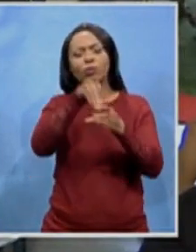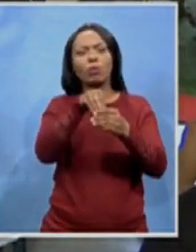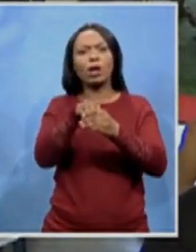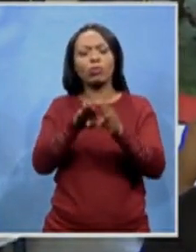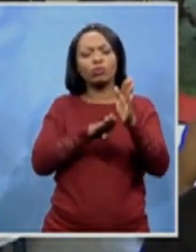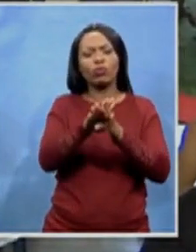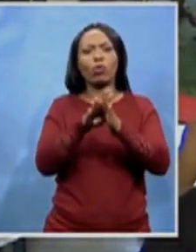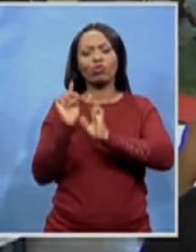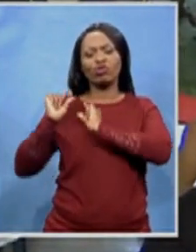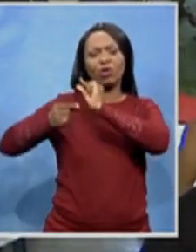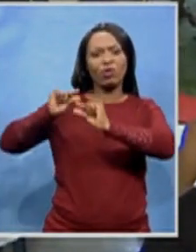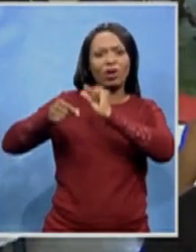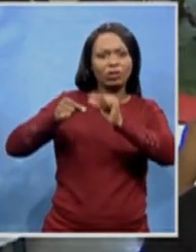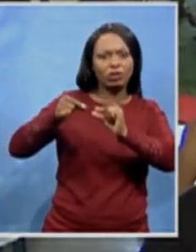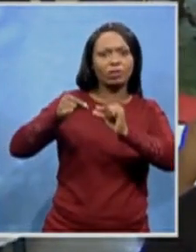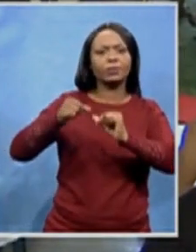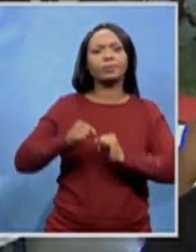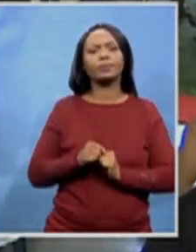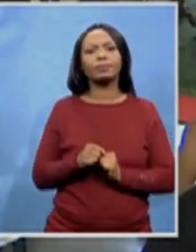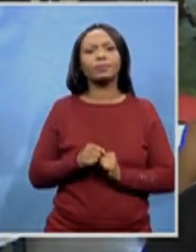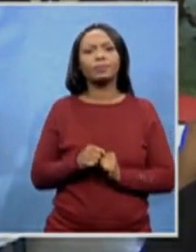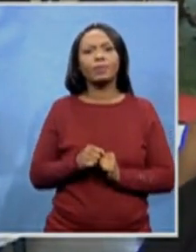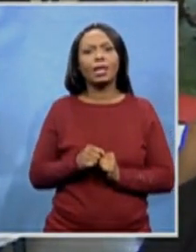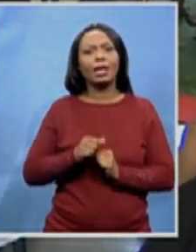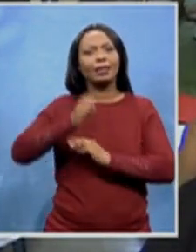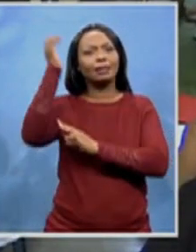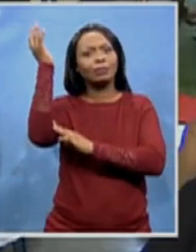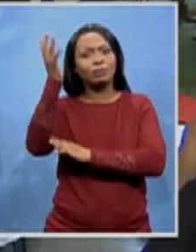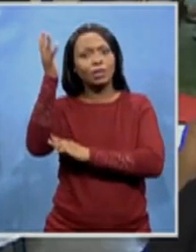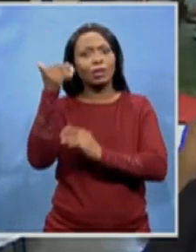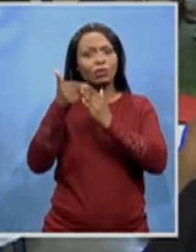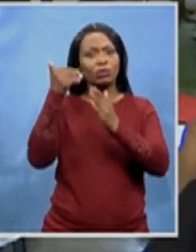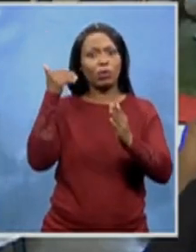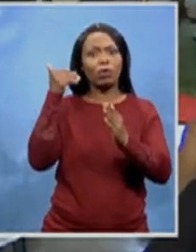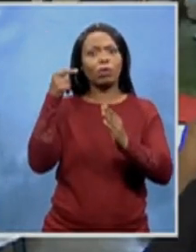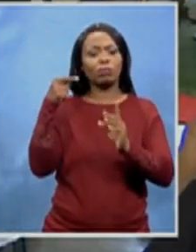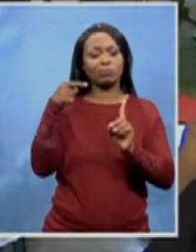The speaker who was speaking earlier is absolutely correct.